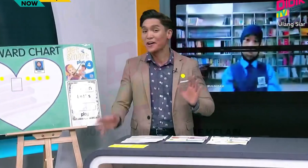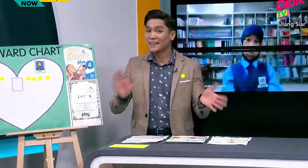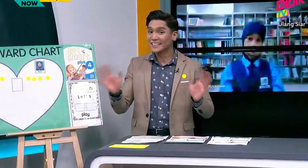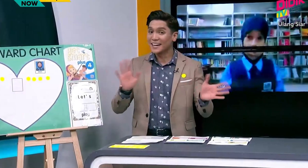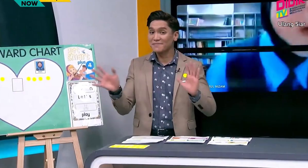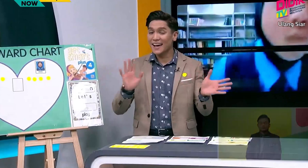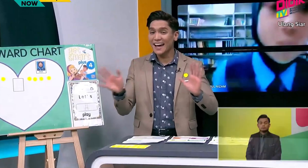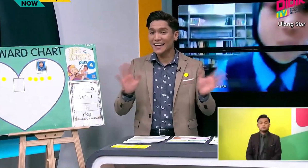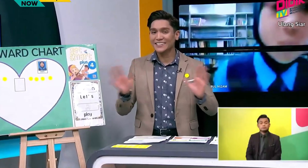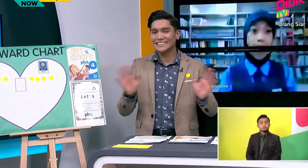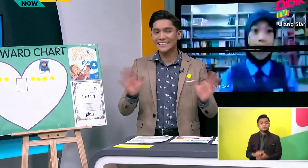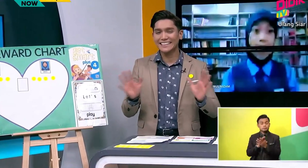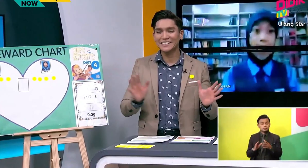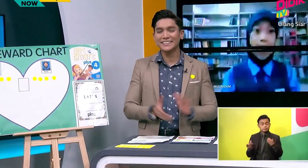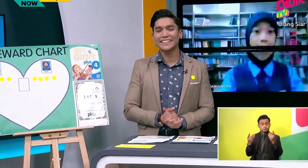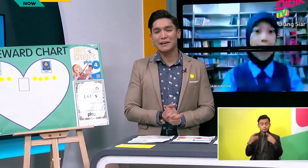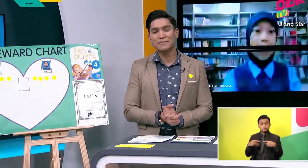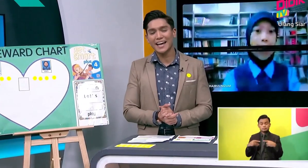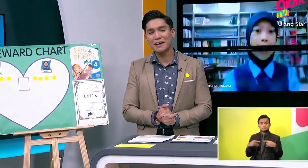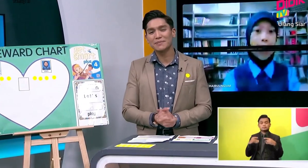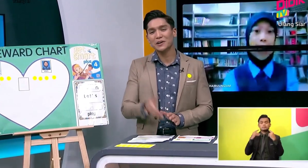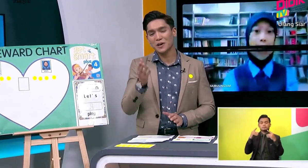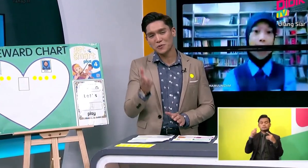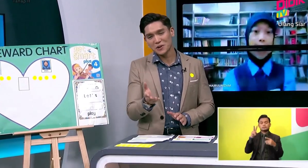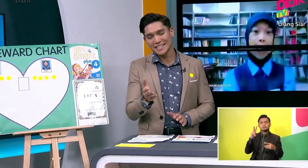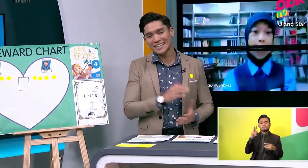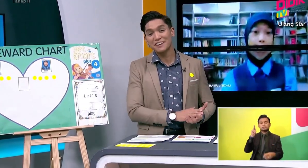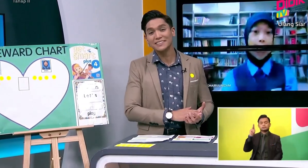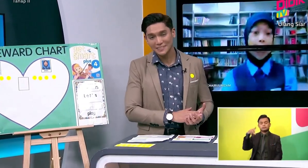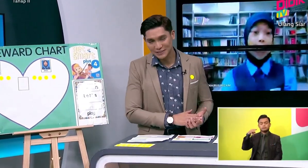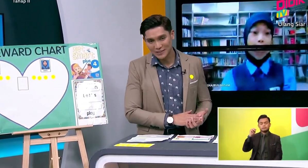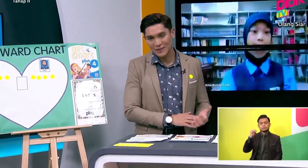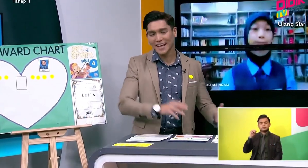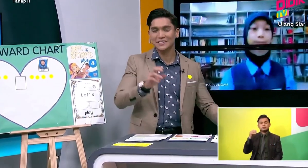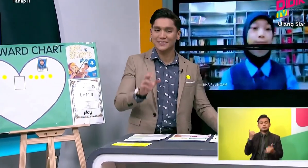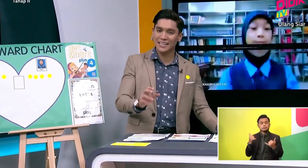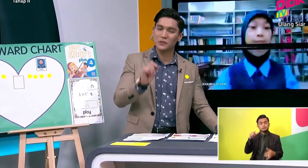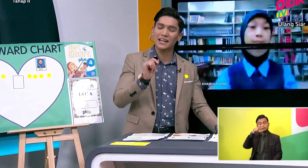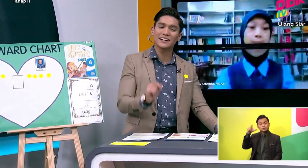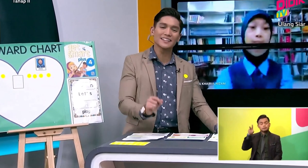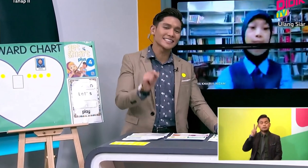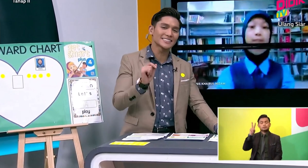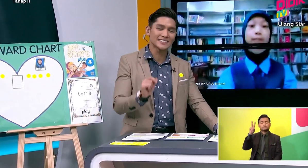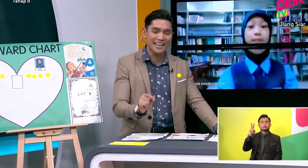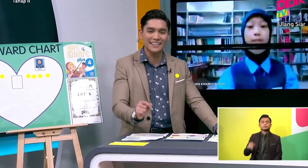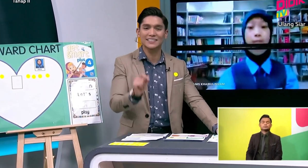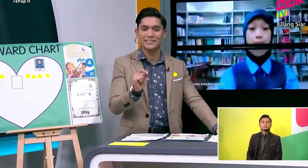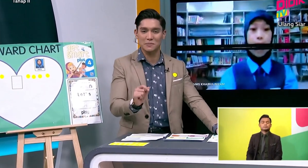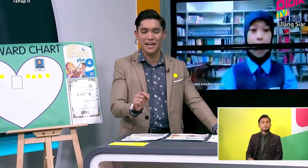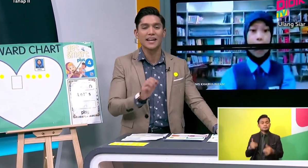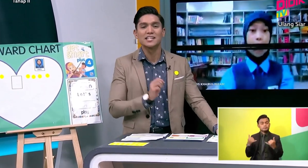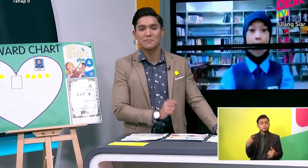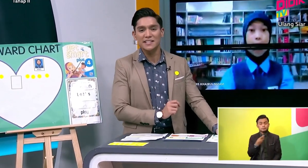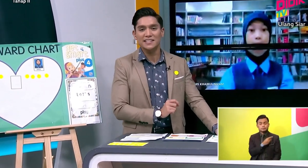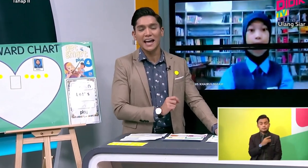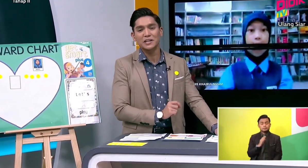Welcome back on D-Date TV KPM Now you are watching Level 2 Slot And today we are learning together the